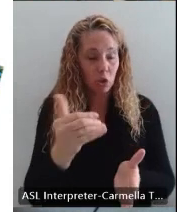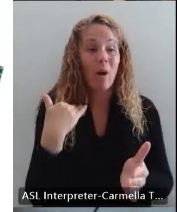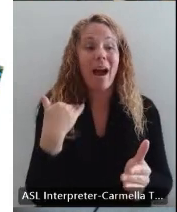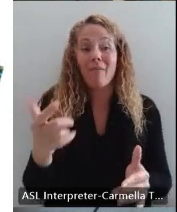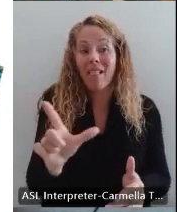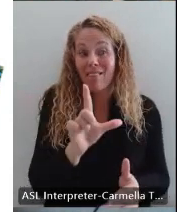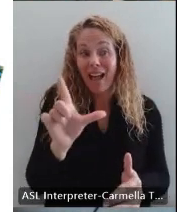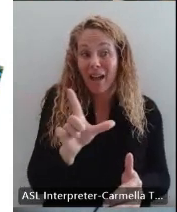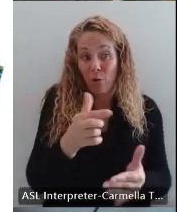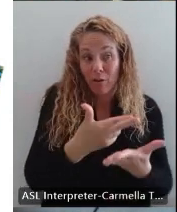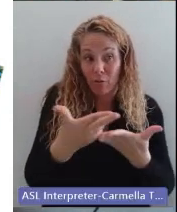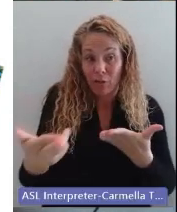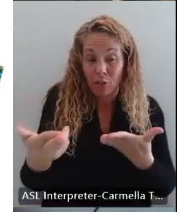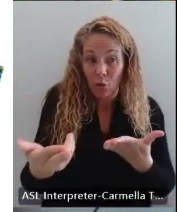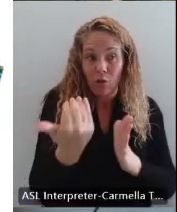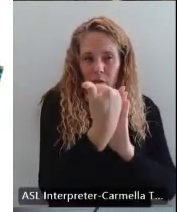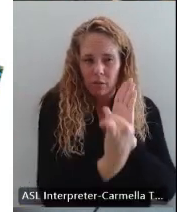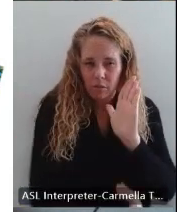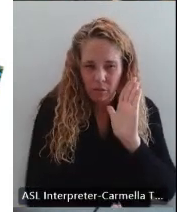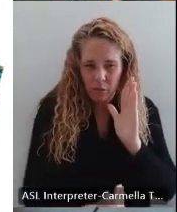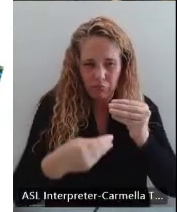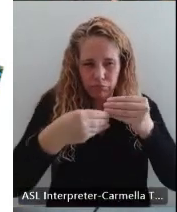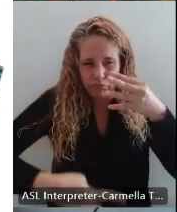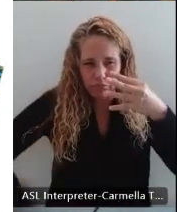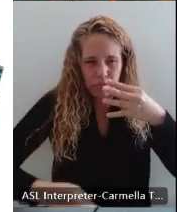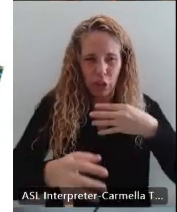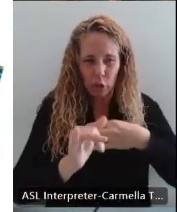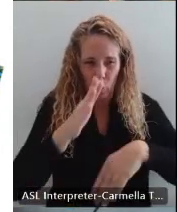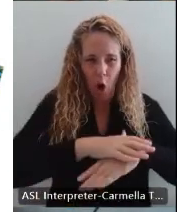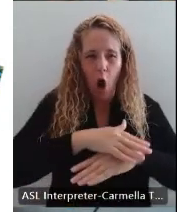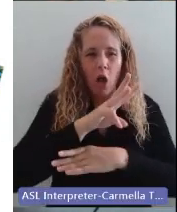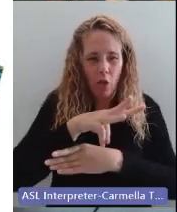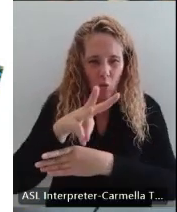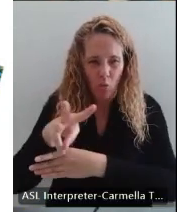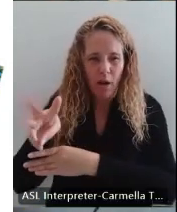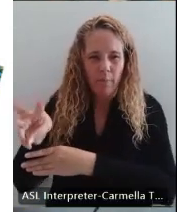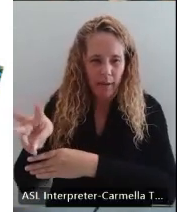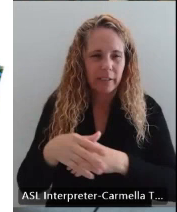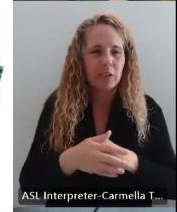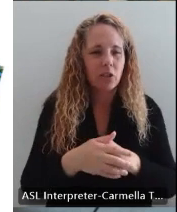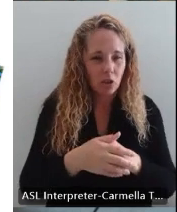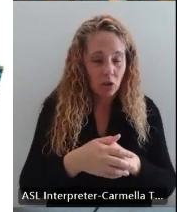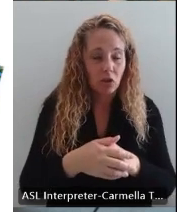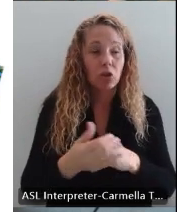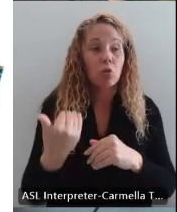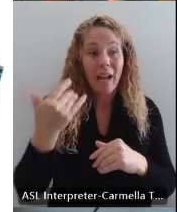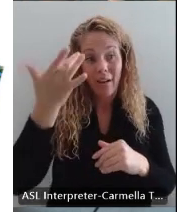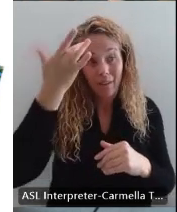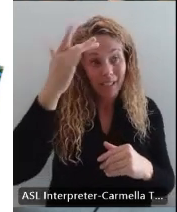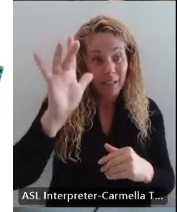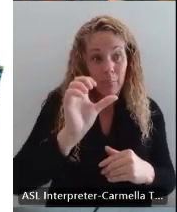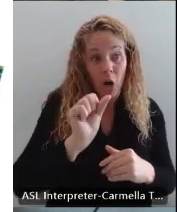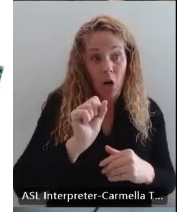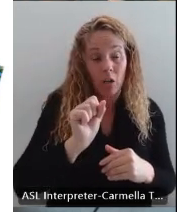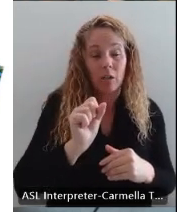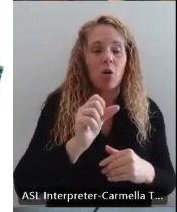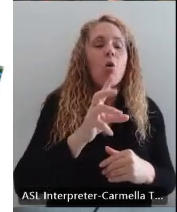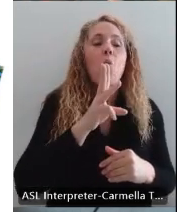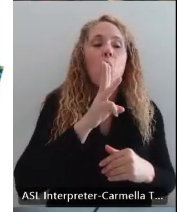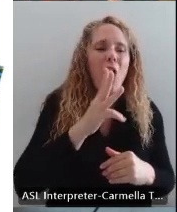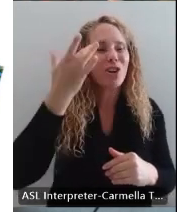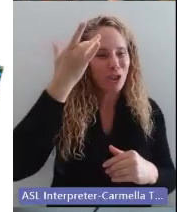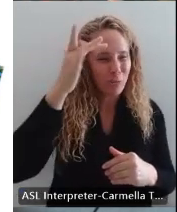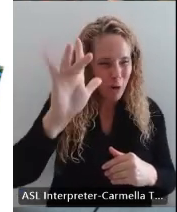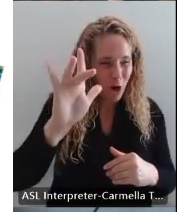of resources that is on our web page. We have WaterSmart,